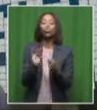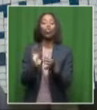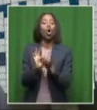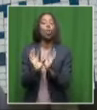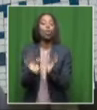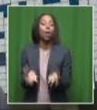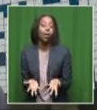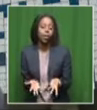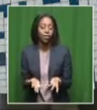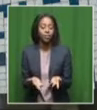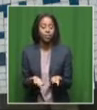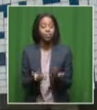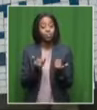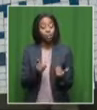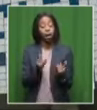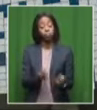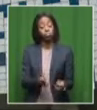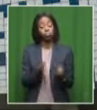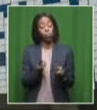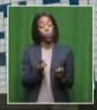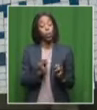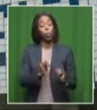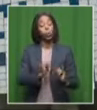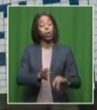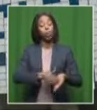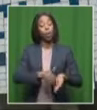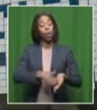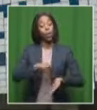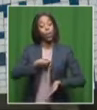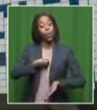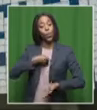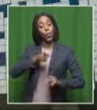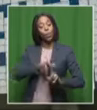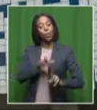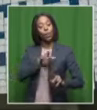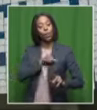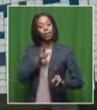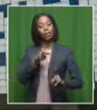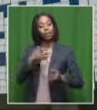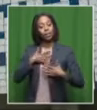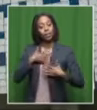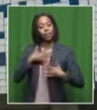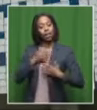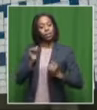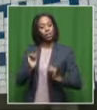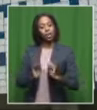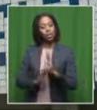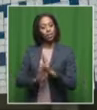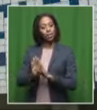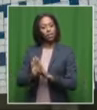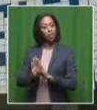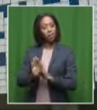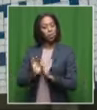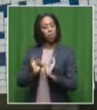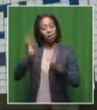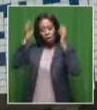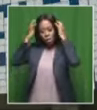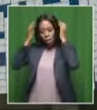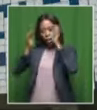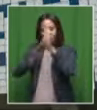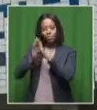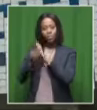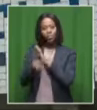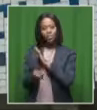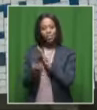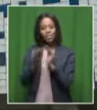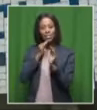home, uh, which makes it very dangerous, particularly if it's a young person because their lungs are still developing and their brains are still developing.